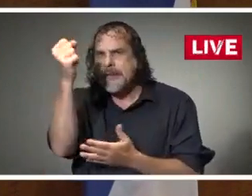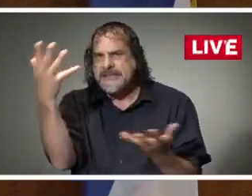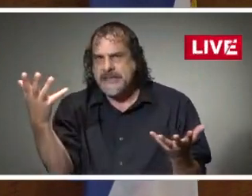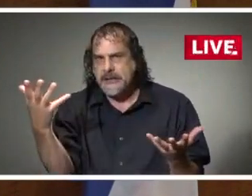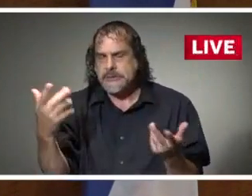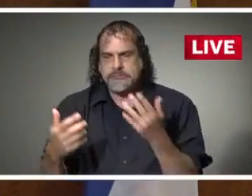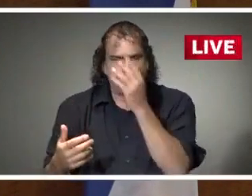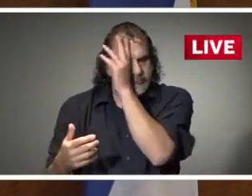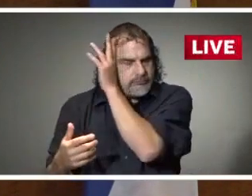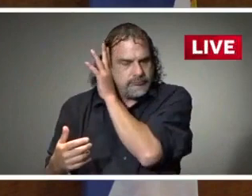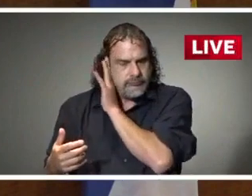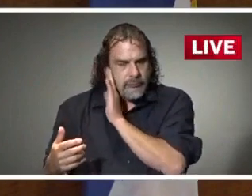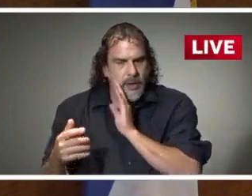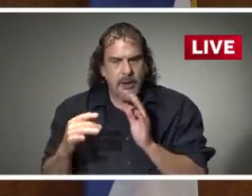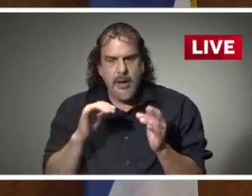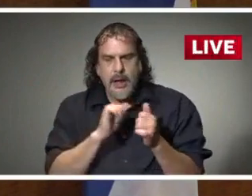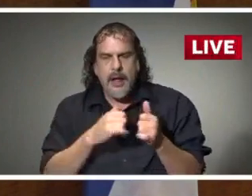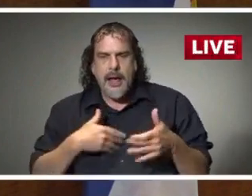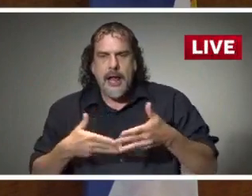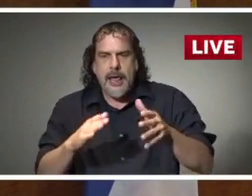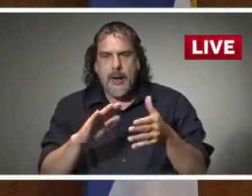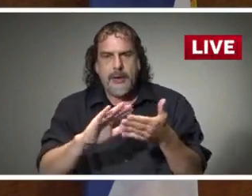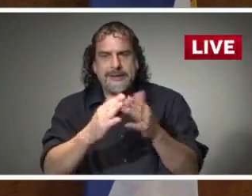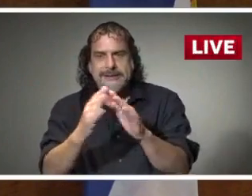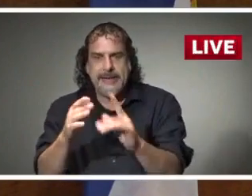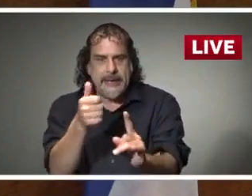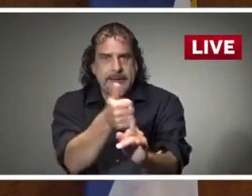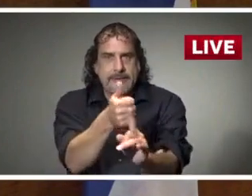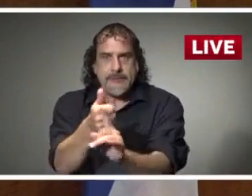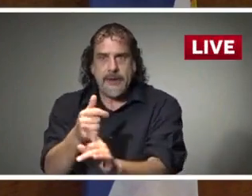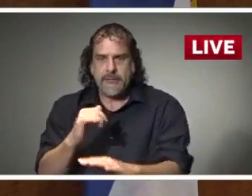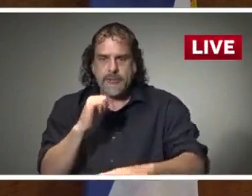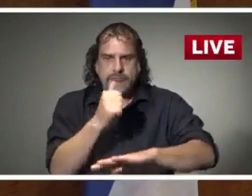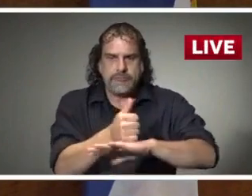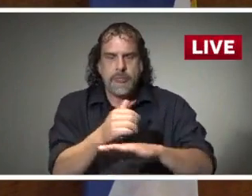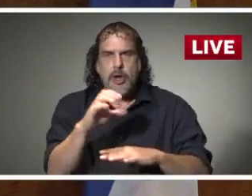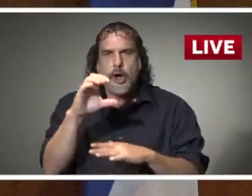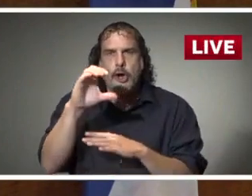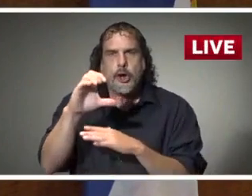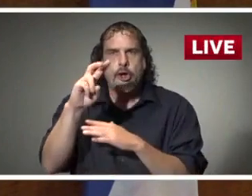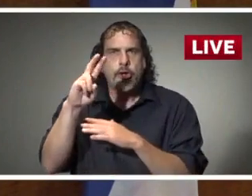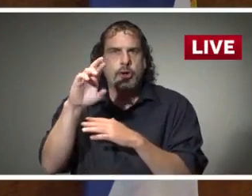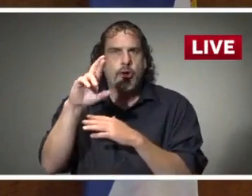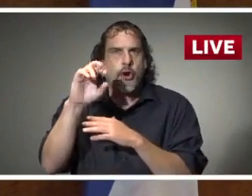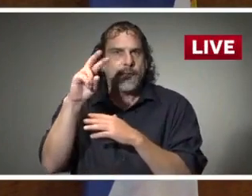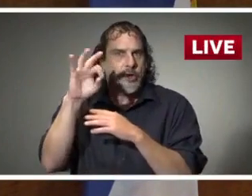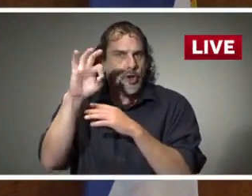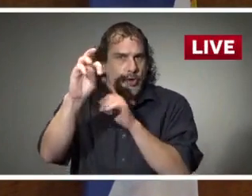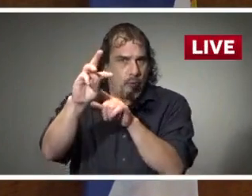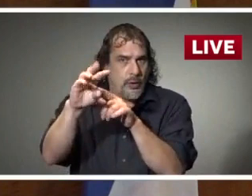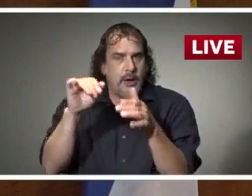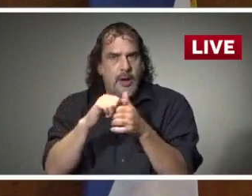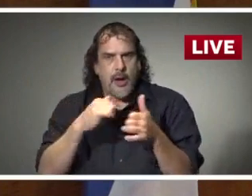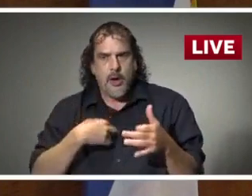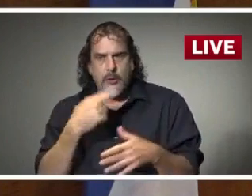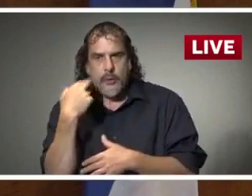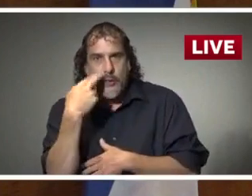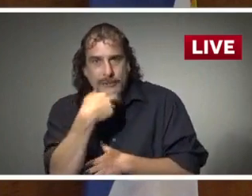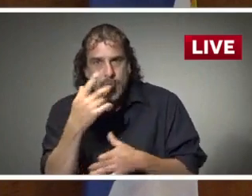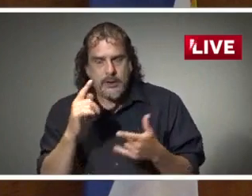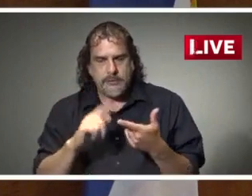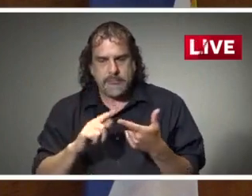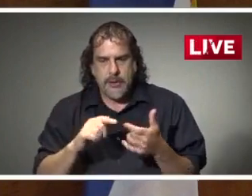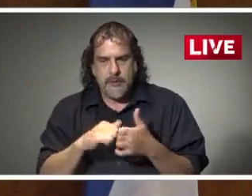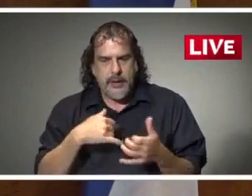allowing local entities to decide curfews on parks, lifting curfews on dining and restaurants that do not